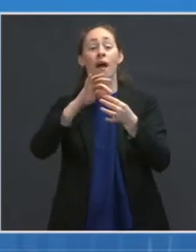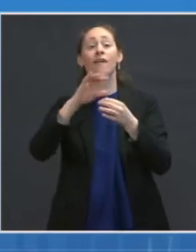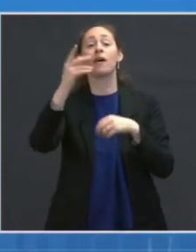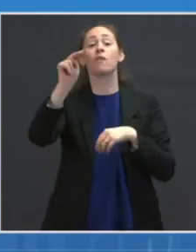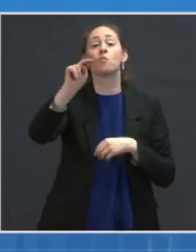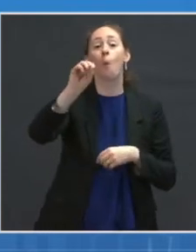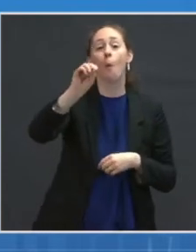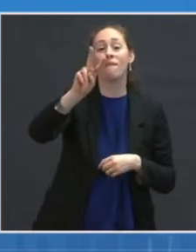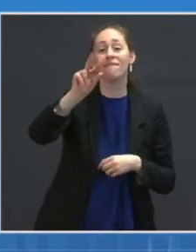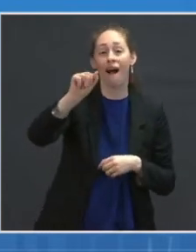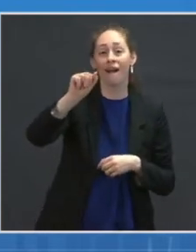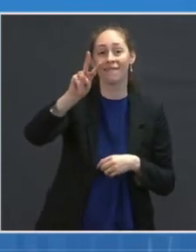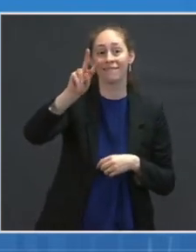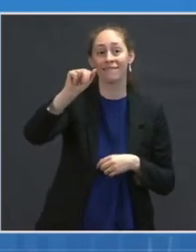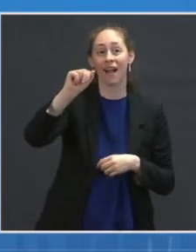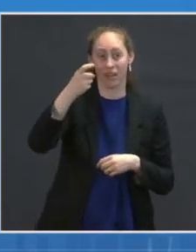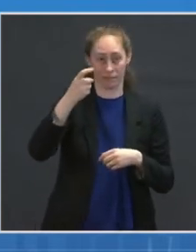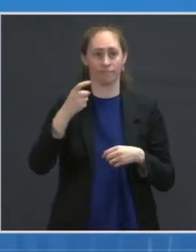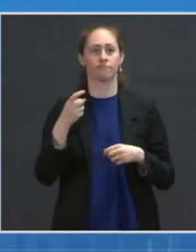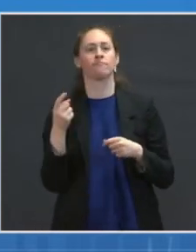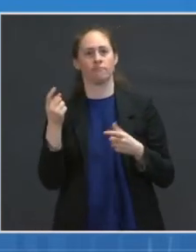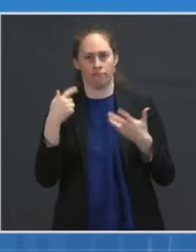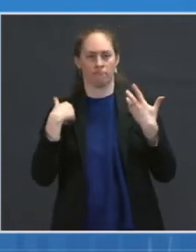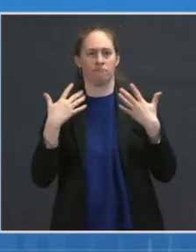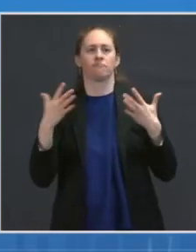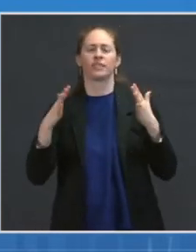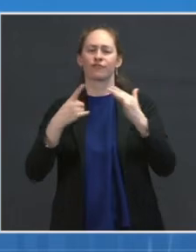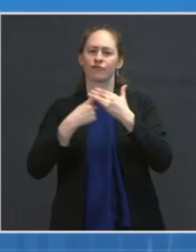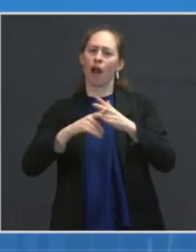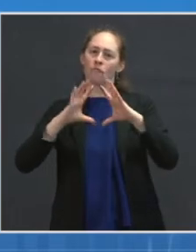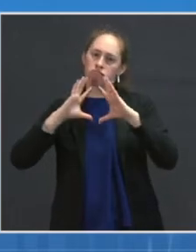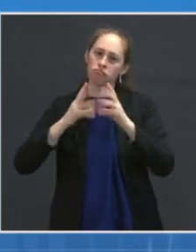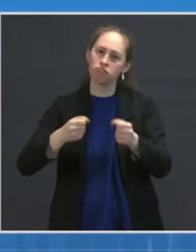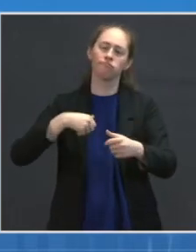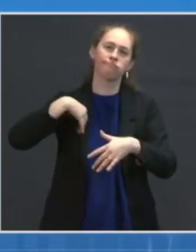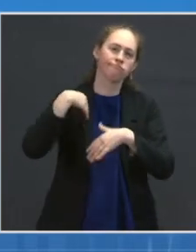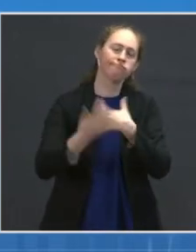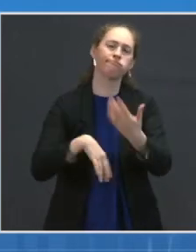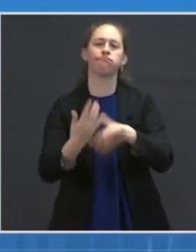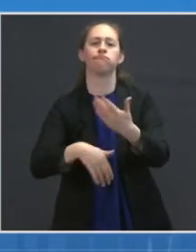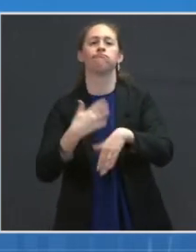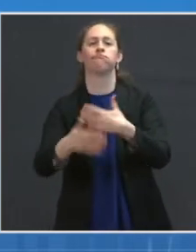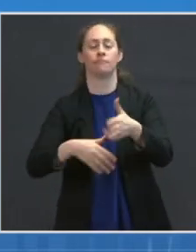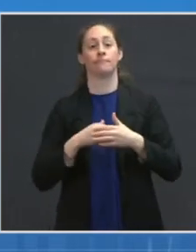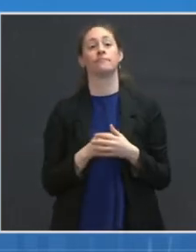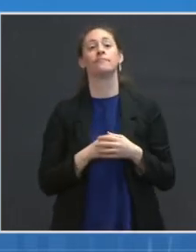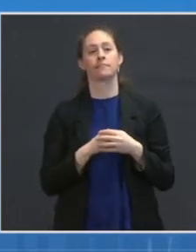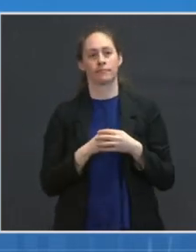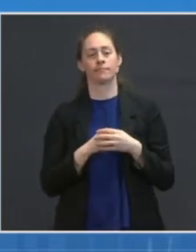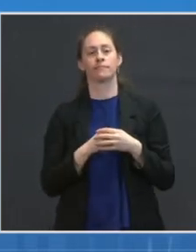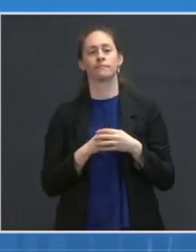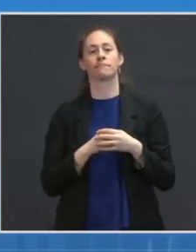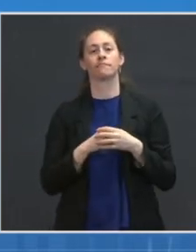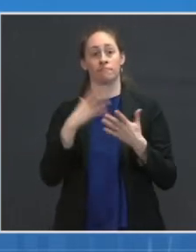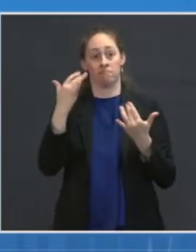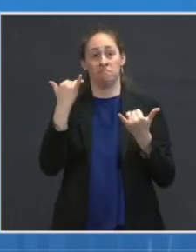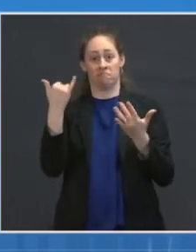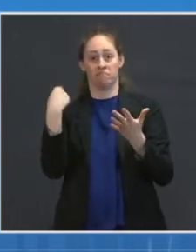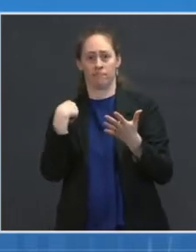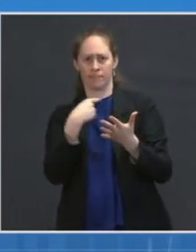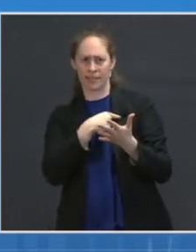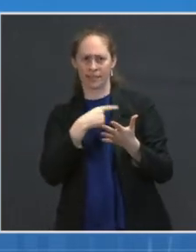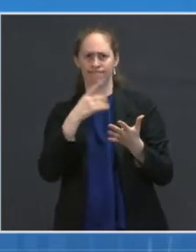These are event-driven decisions, so when they reach a certain amount of events, they will then look at the data